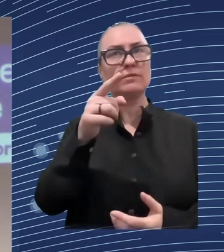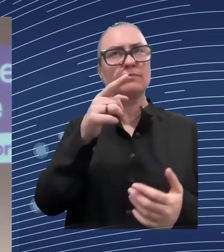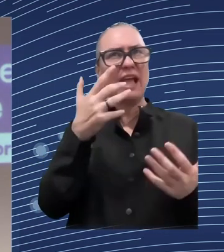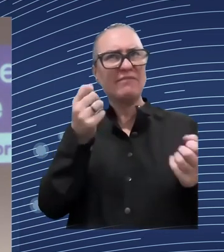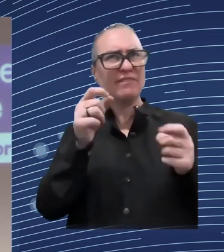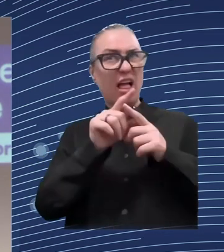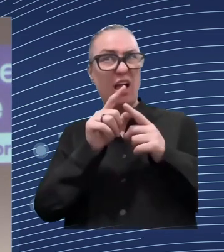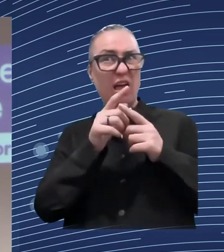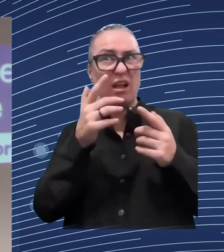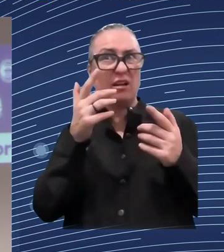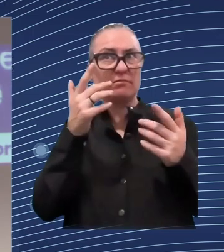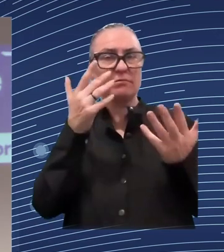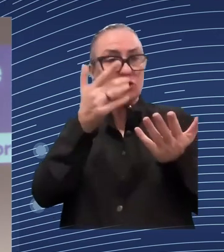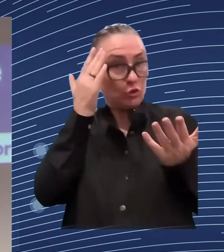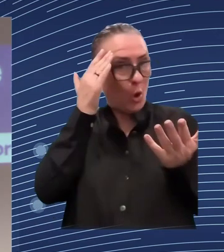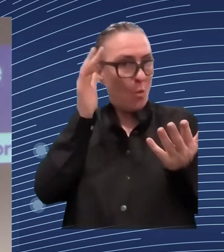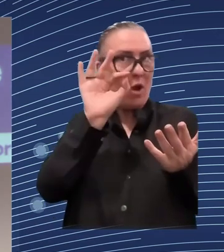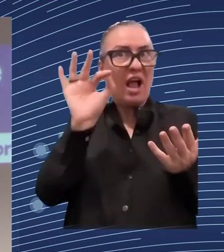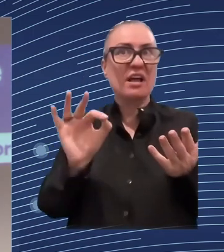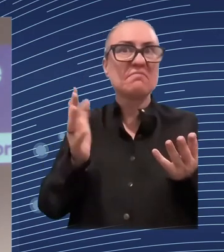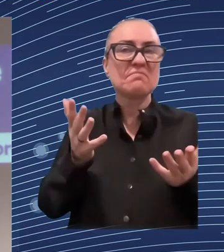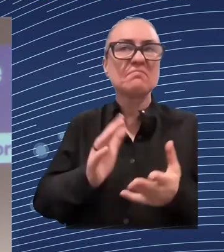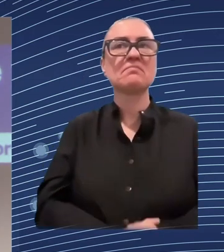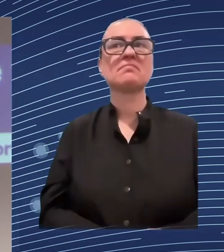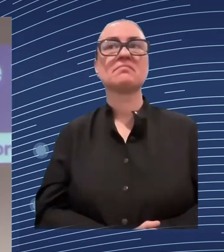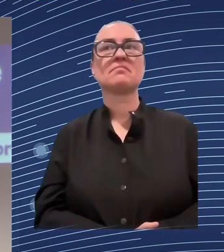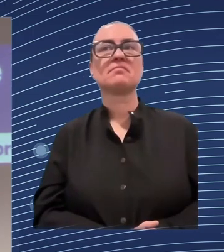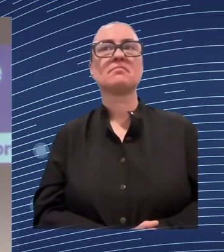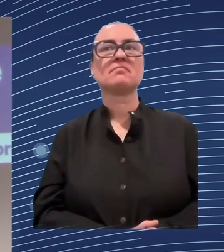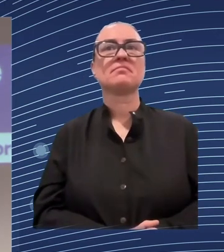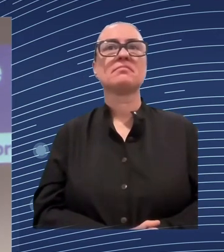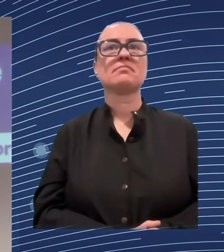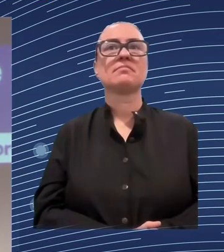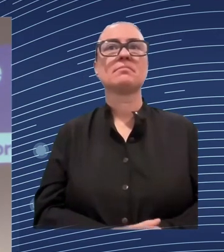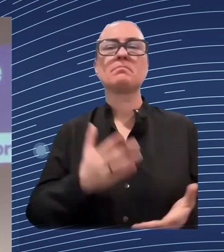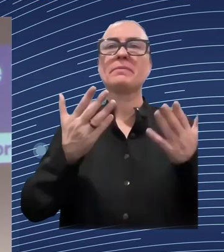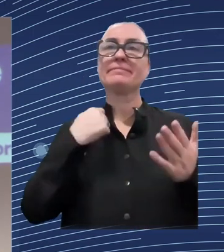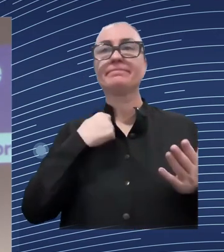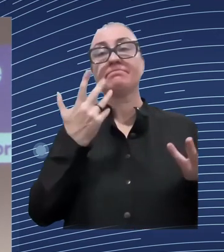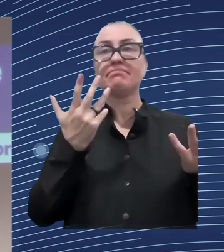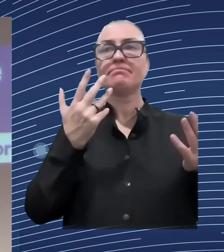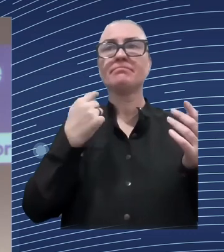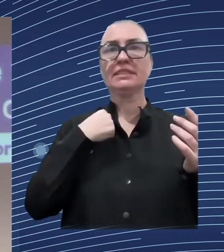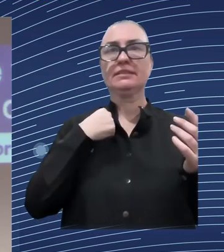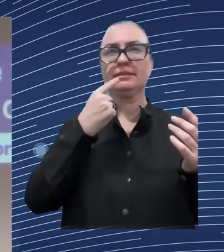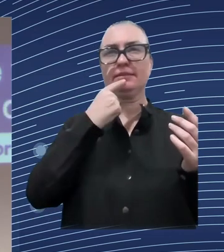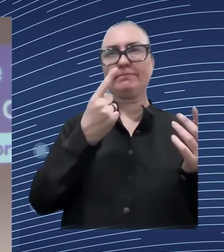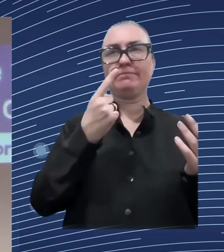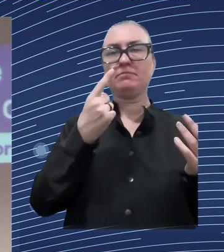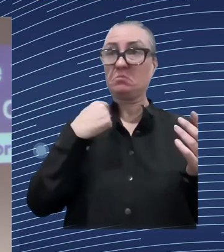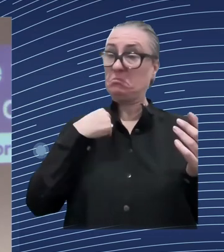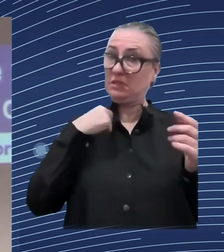order to avoid too big disruptions in terms of unemployment, employment, the traditional